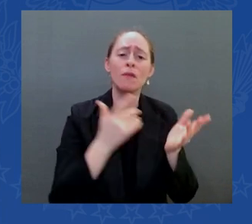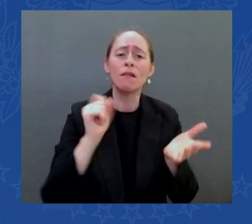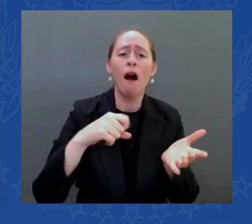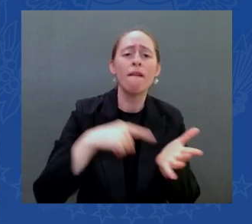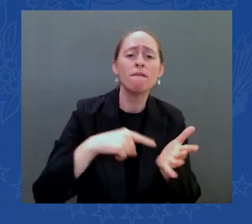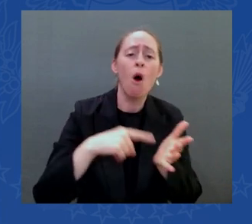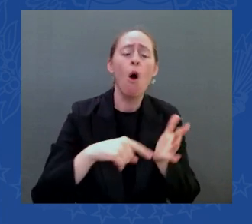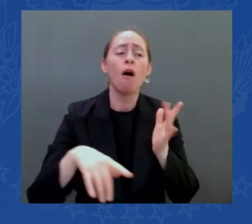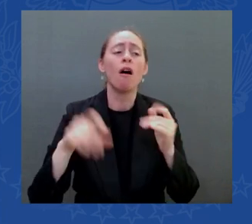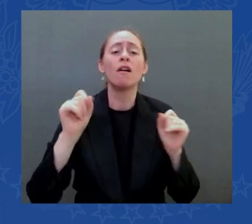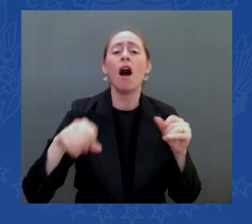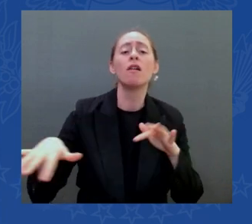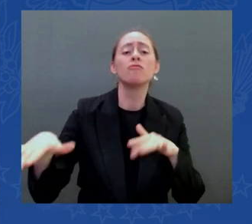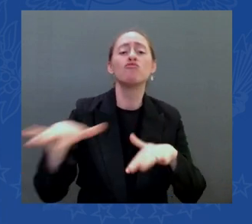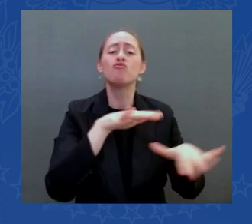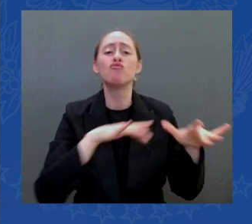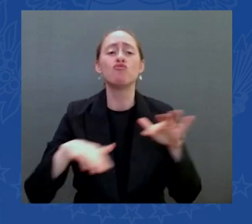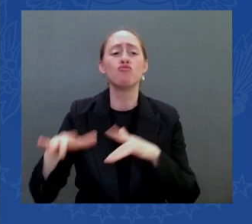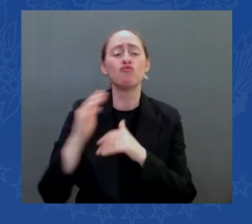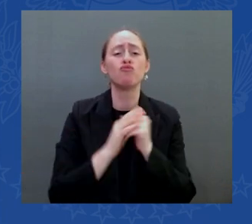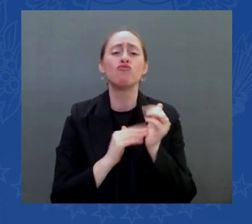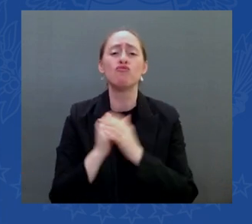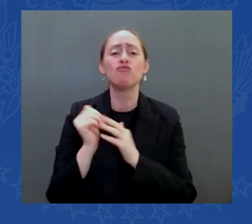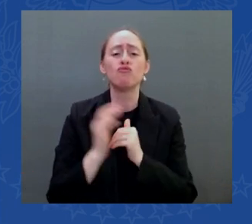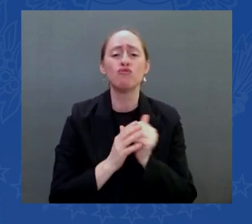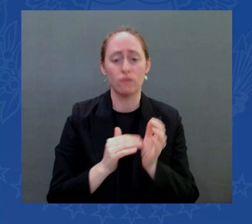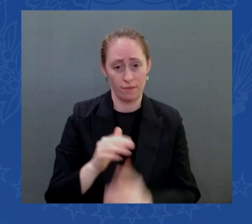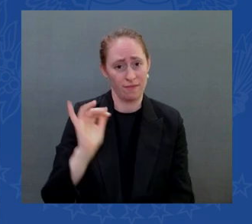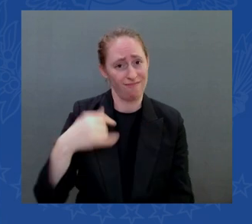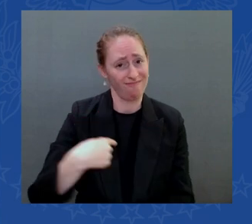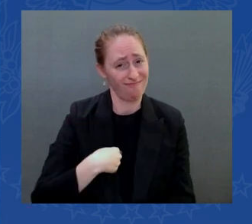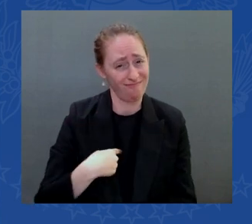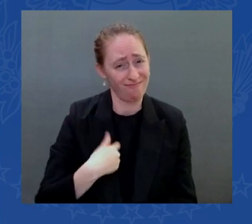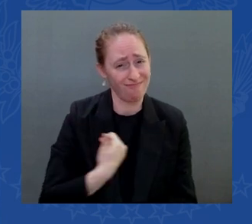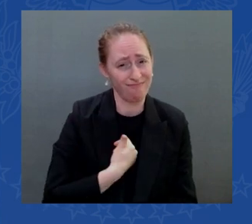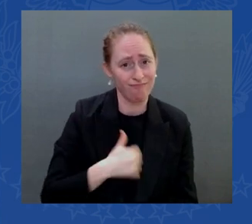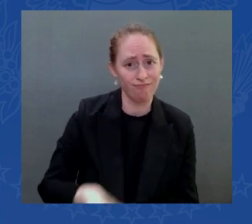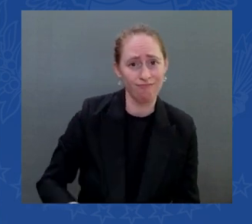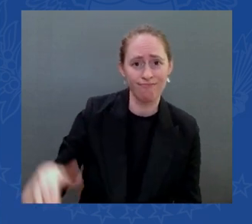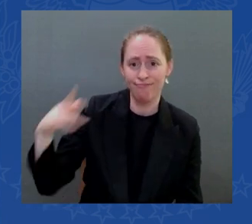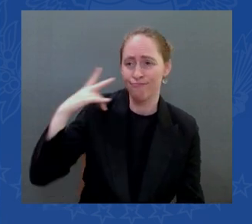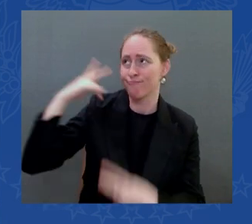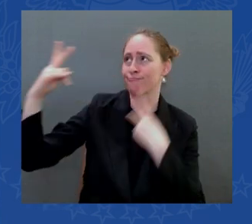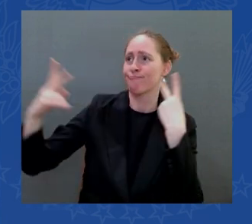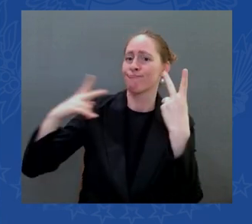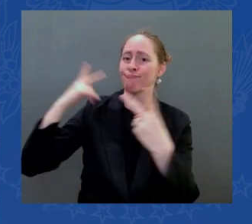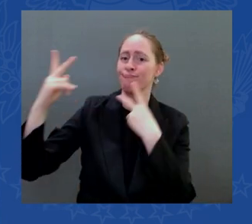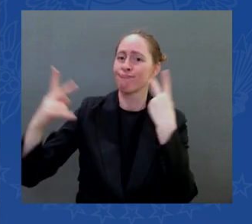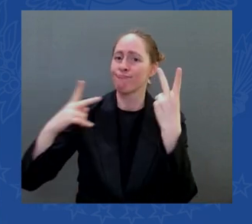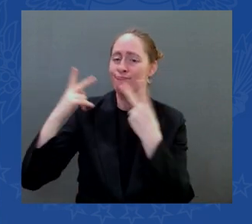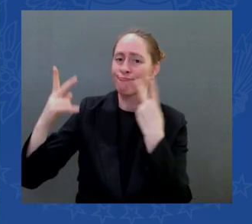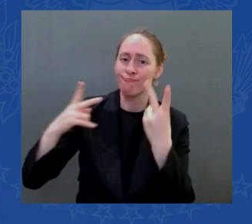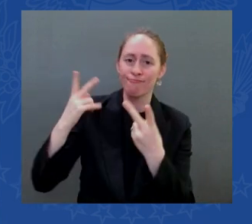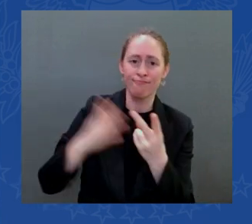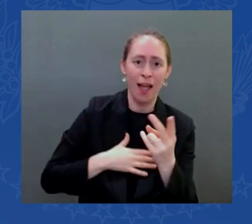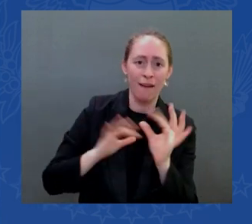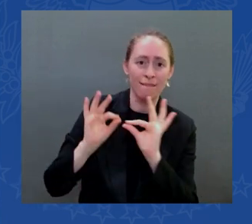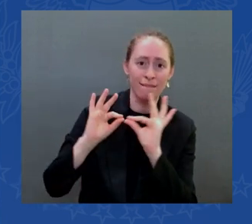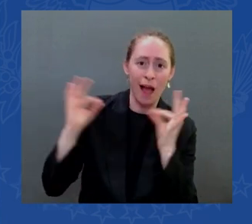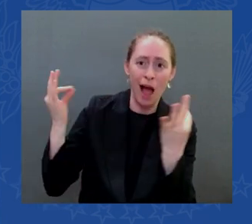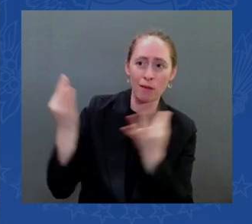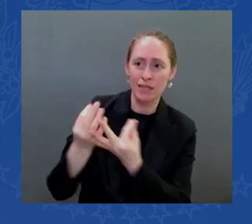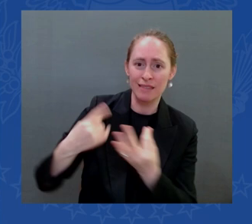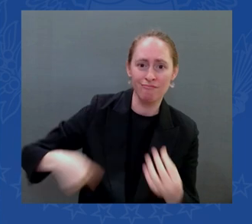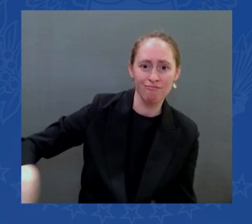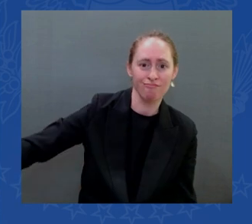bedrooms four kids mom and dad and grandpa who lived with us and i remember one night you could you know the walls were kind of